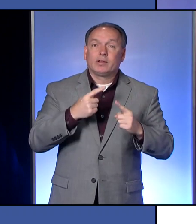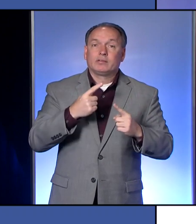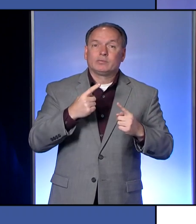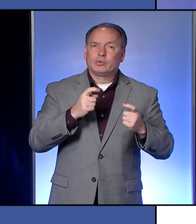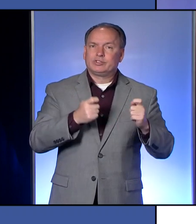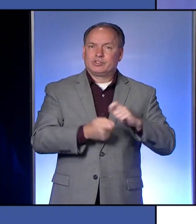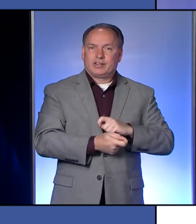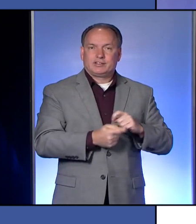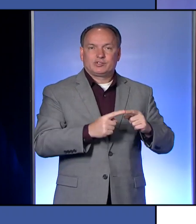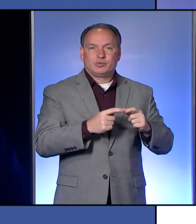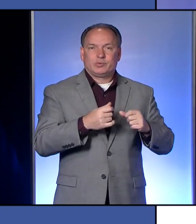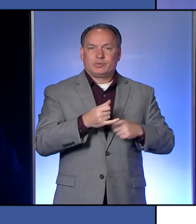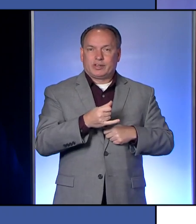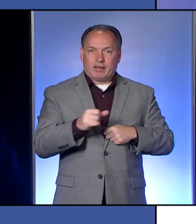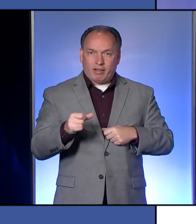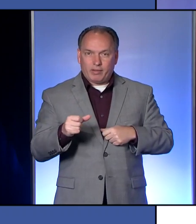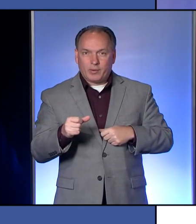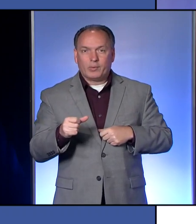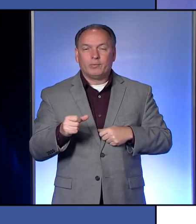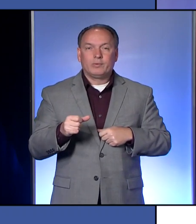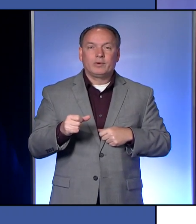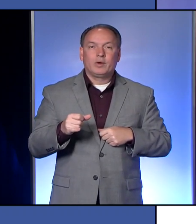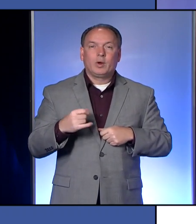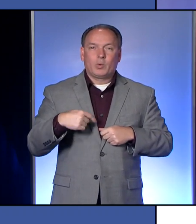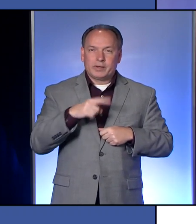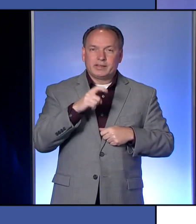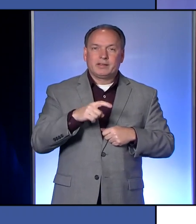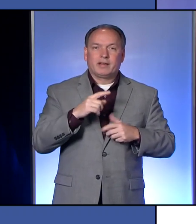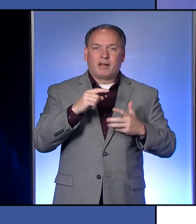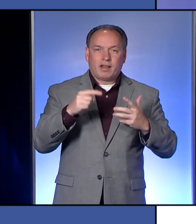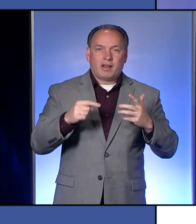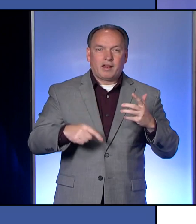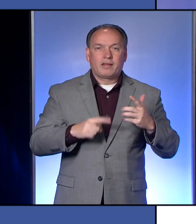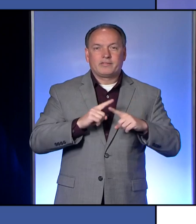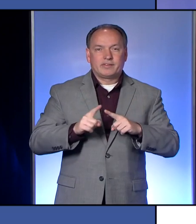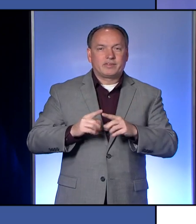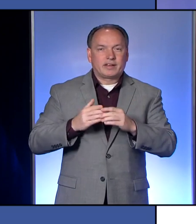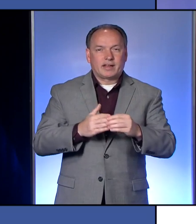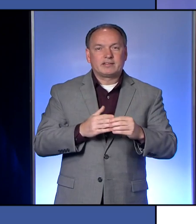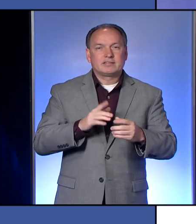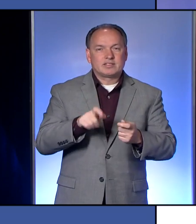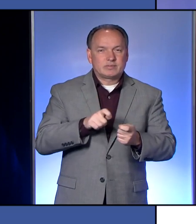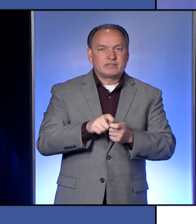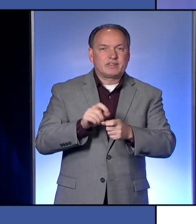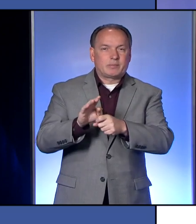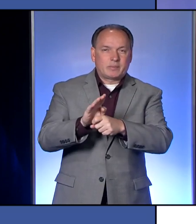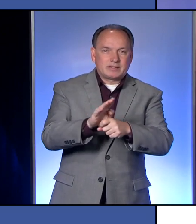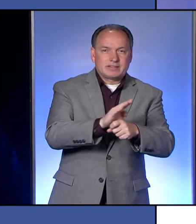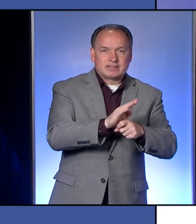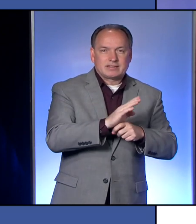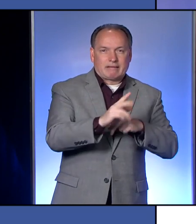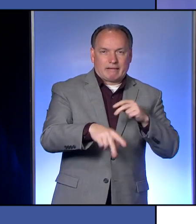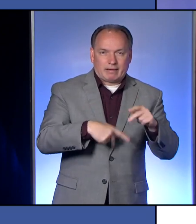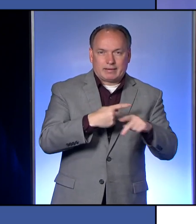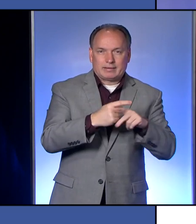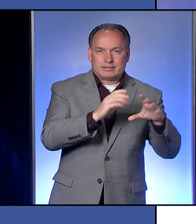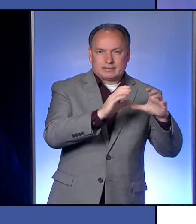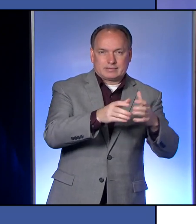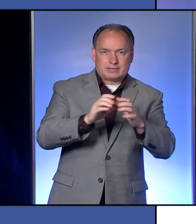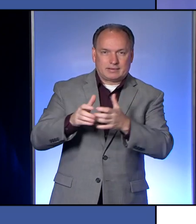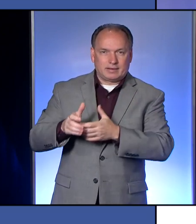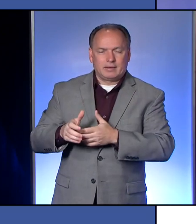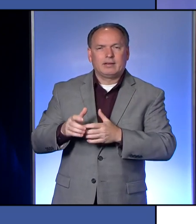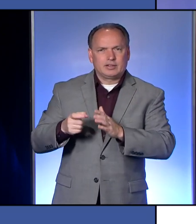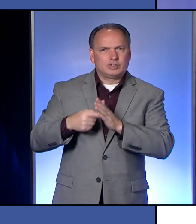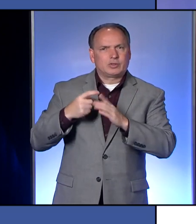yellow when they said we were going to yellow phase, we needed a lot of different guidance on specific businesses. And it took quite a while to get